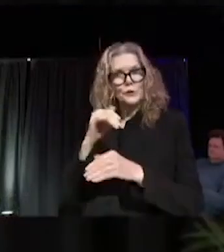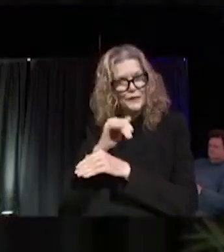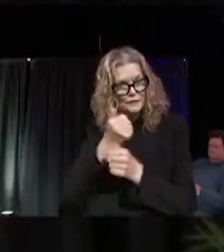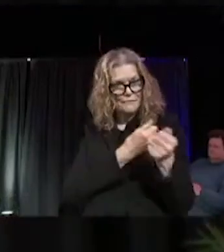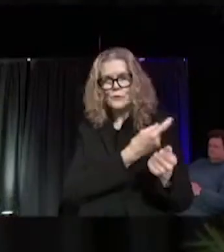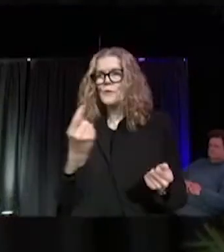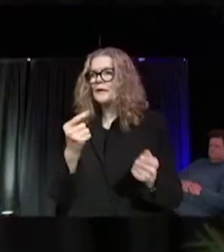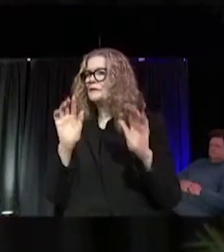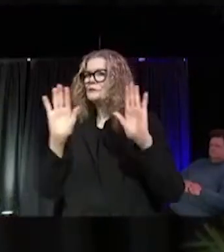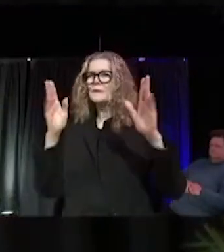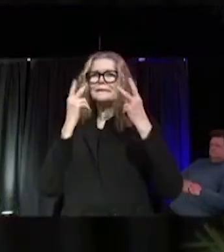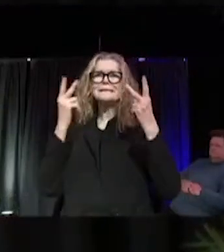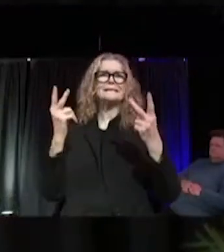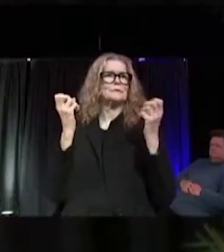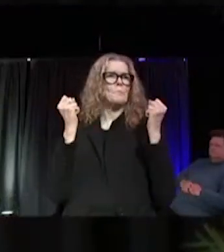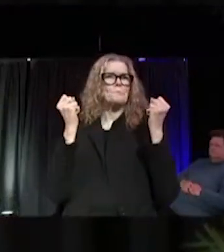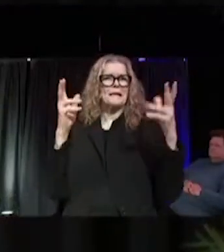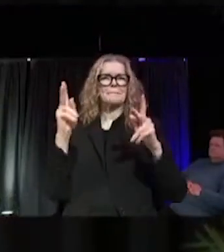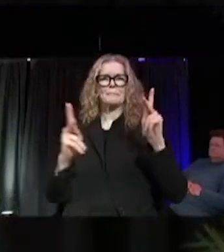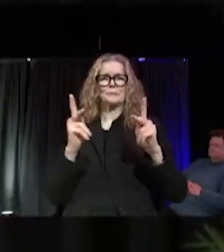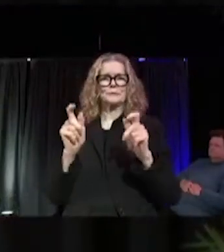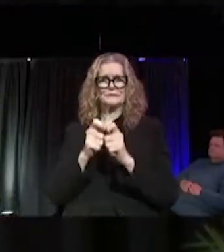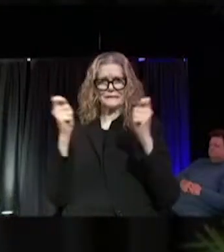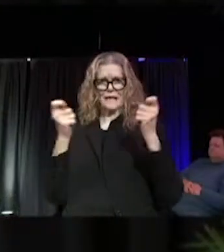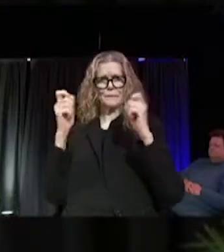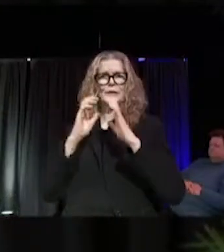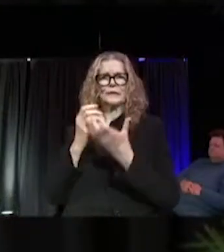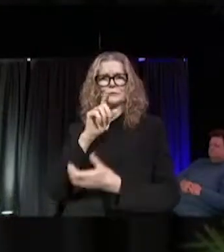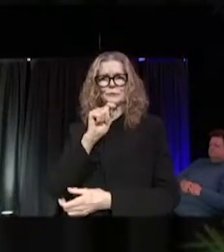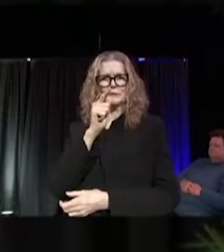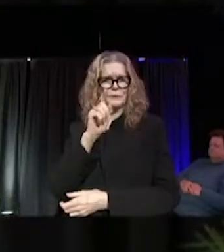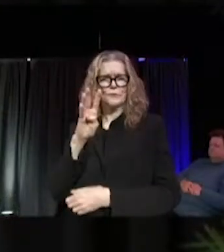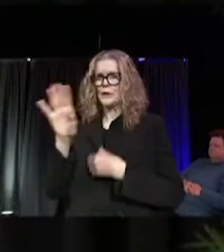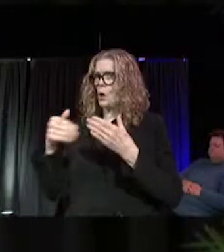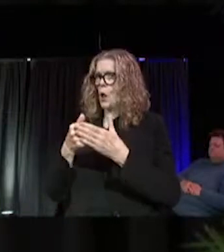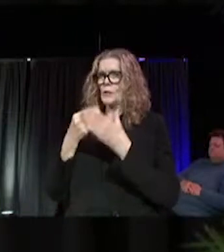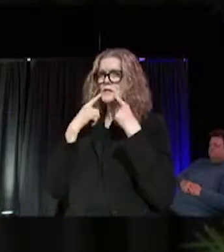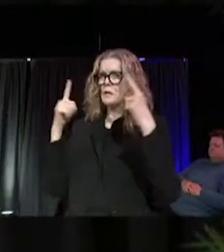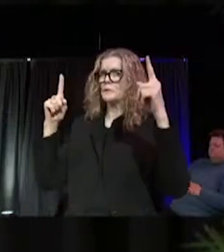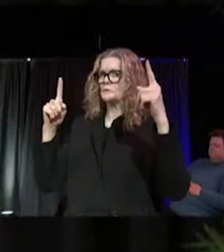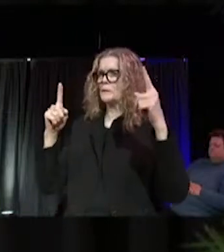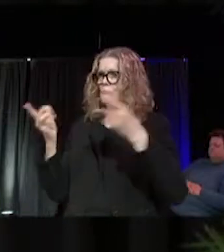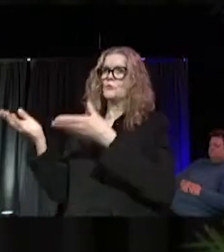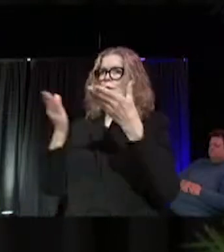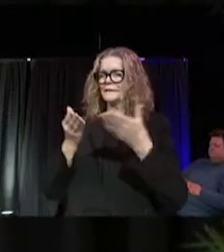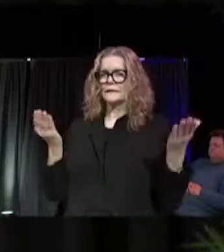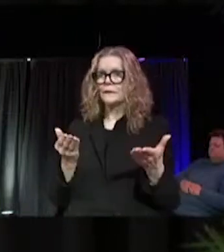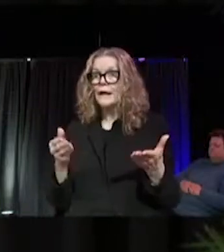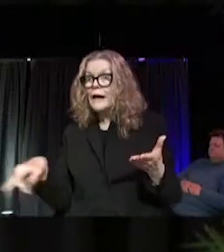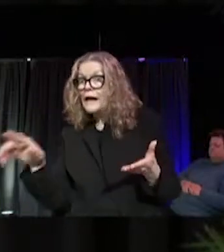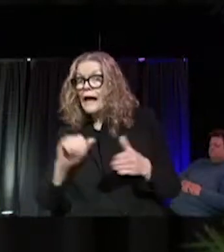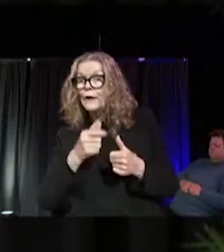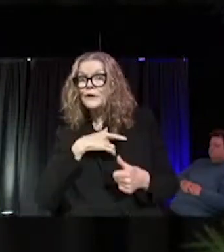It's great to see so many people here to celebrate the class of 2024 and all of our accomplishments that got us here. My fellow graduates, how are we feeling tonight?